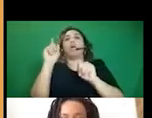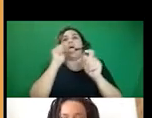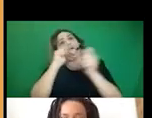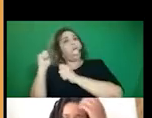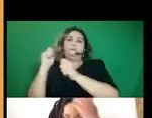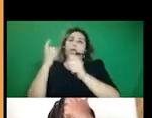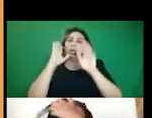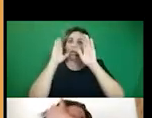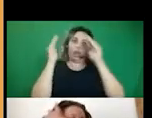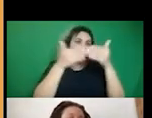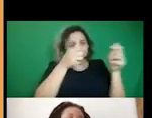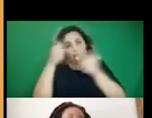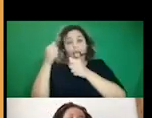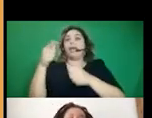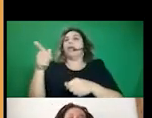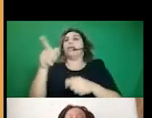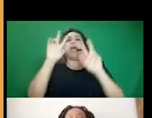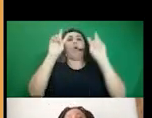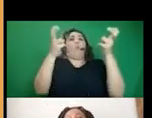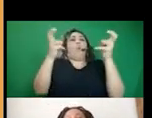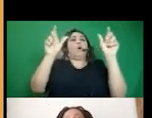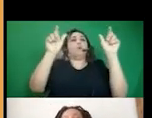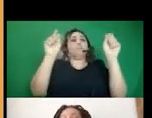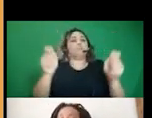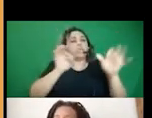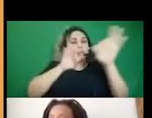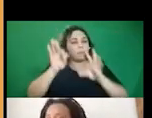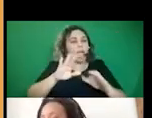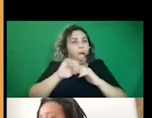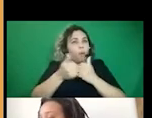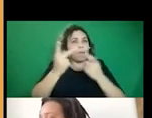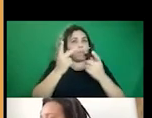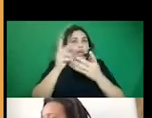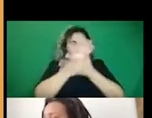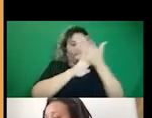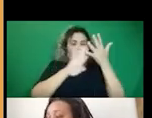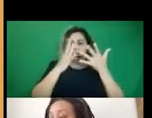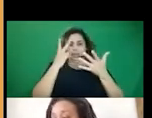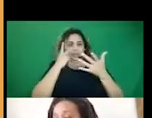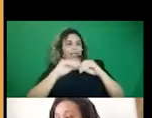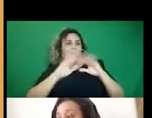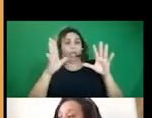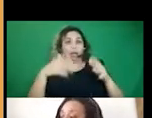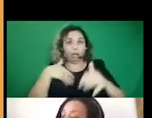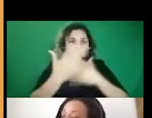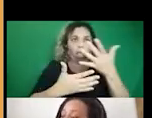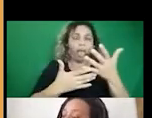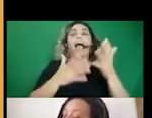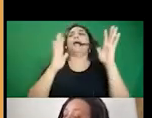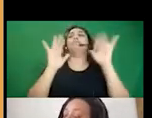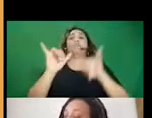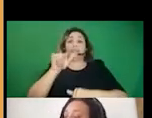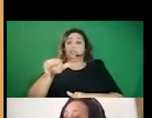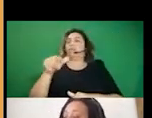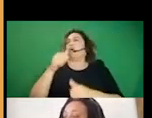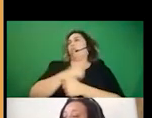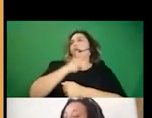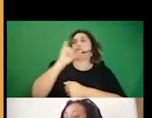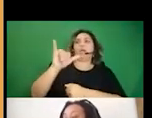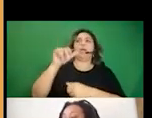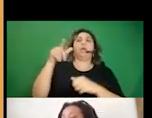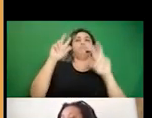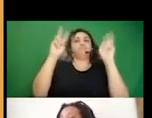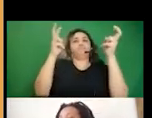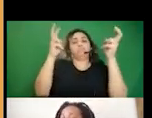I love that quote. Um, okay. So we don't have a lot of time. I was going to try and walk us through